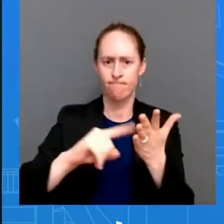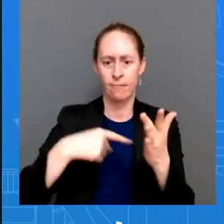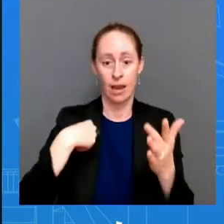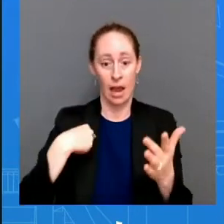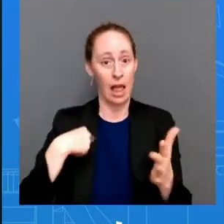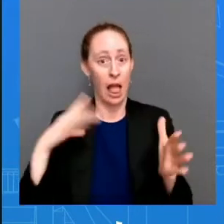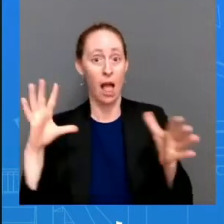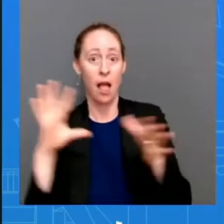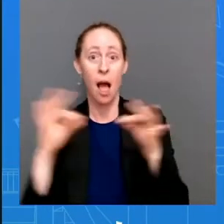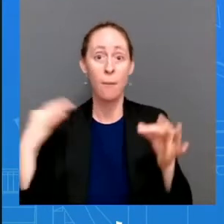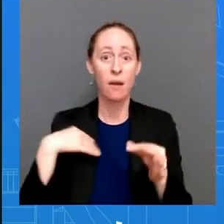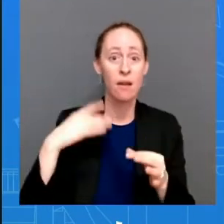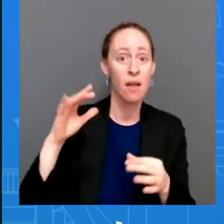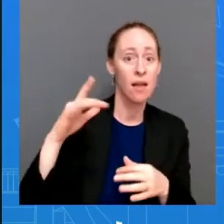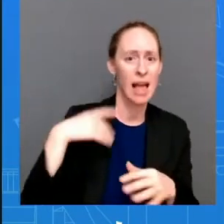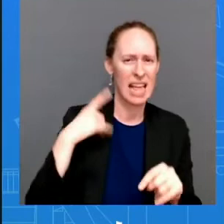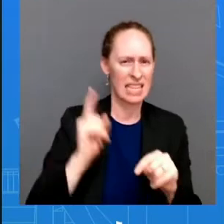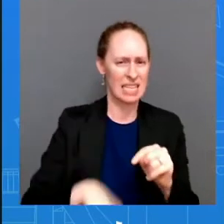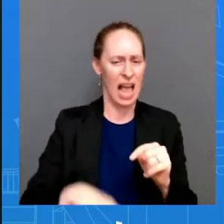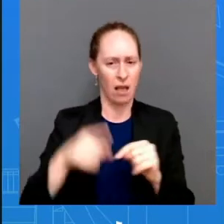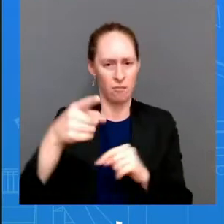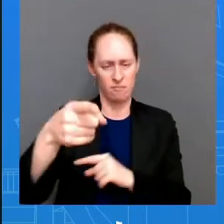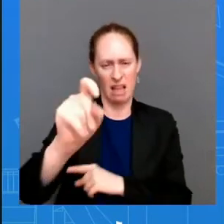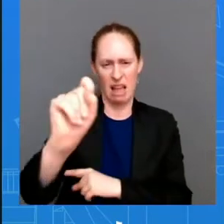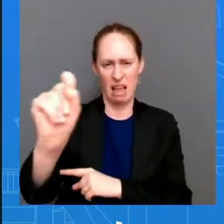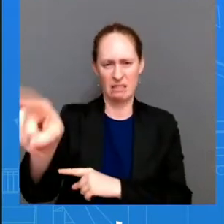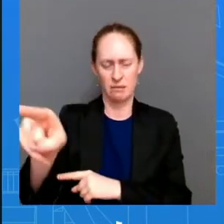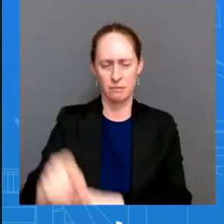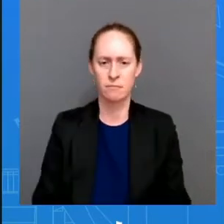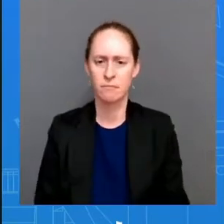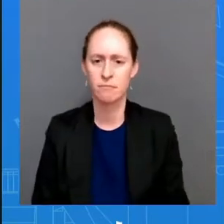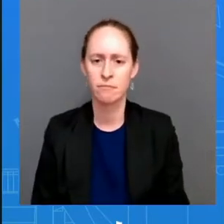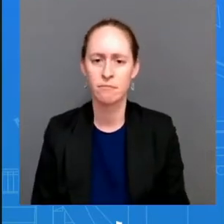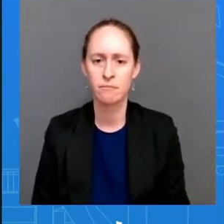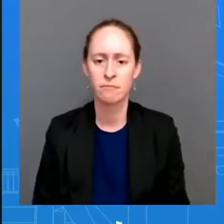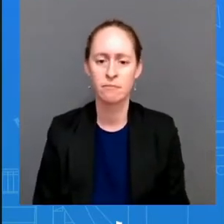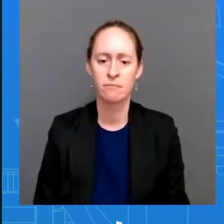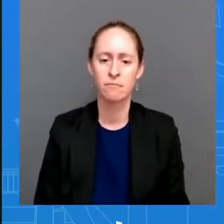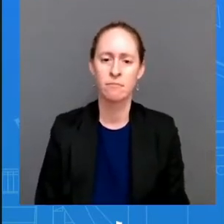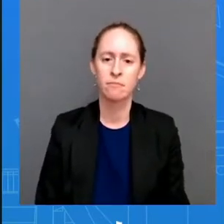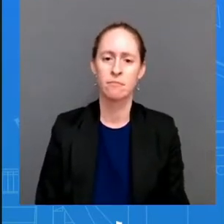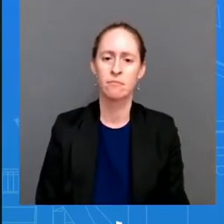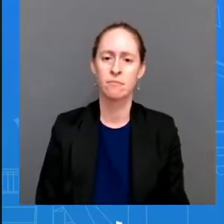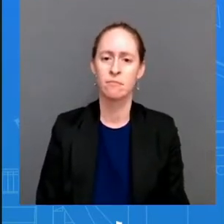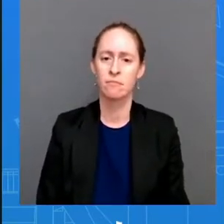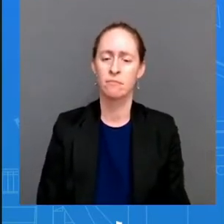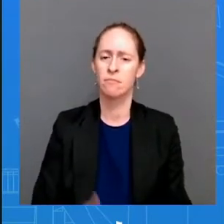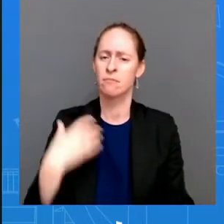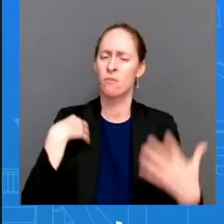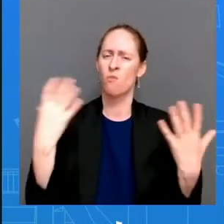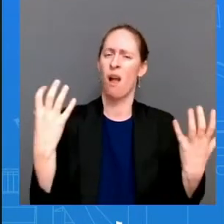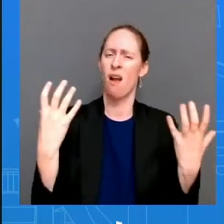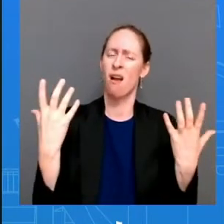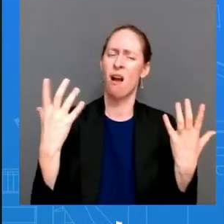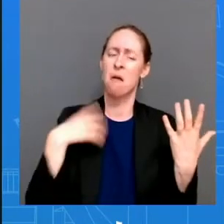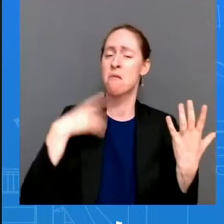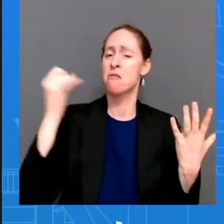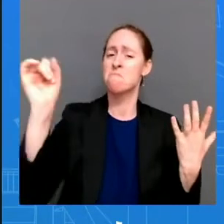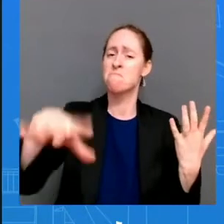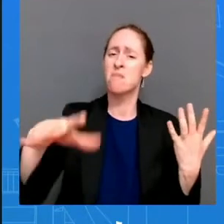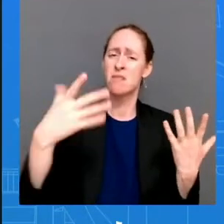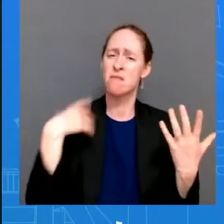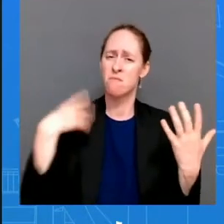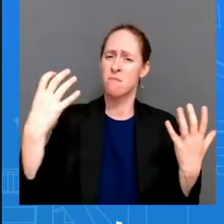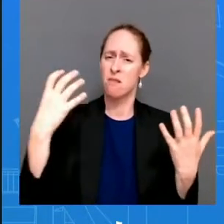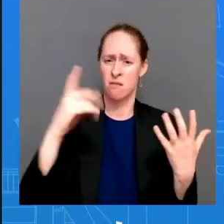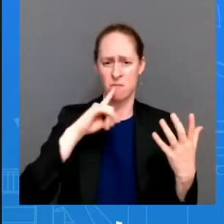i i will say to your question we have been very clear that we strongly believe in following public record rules that is